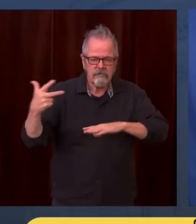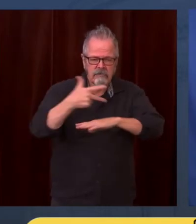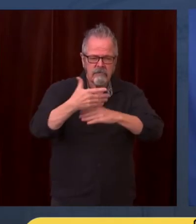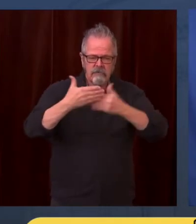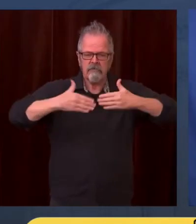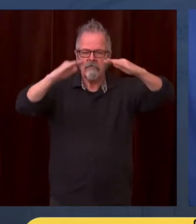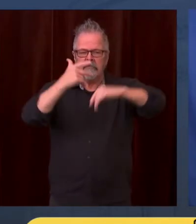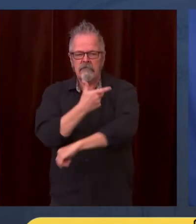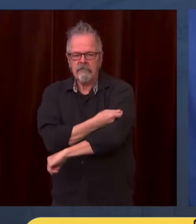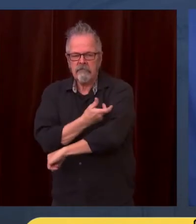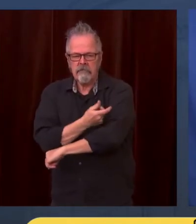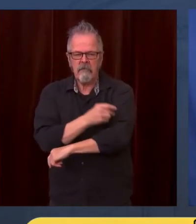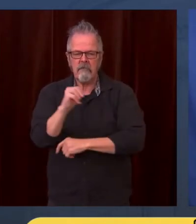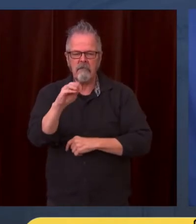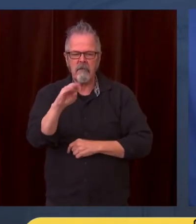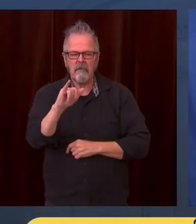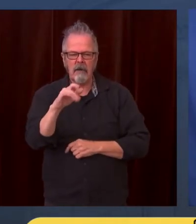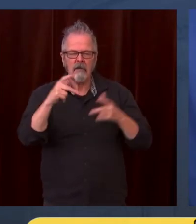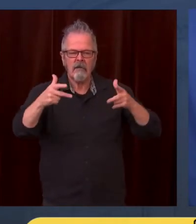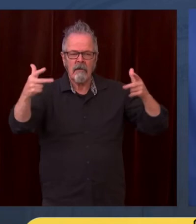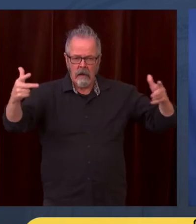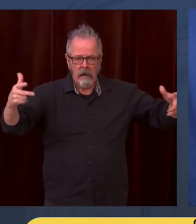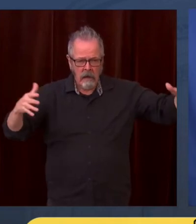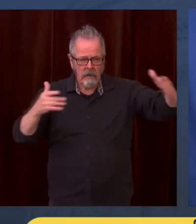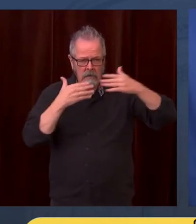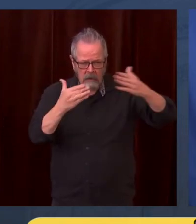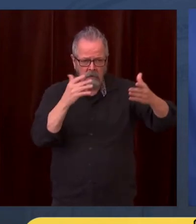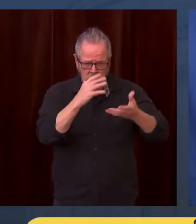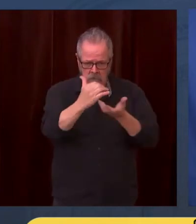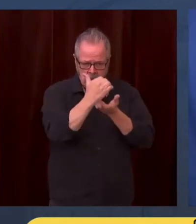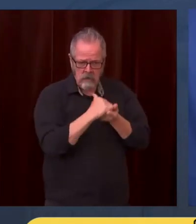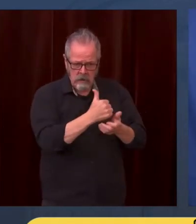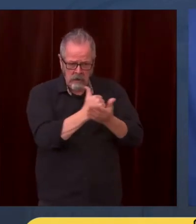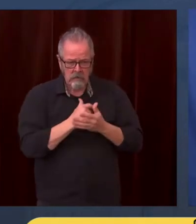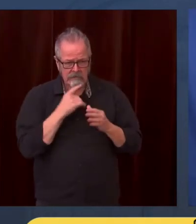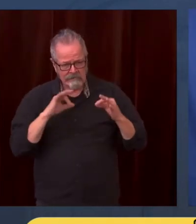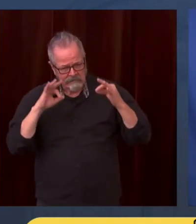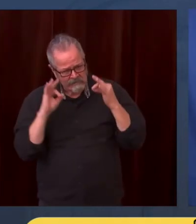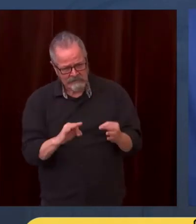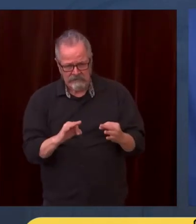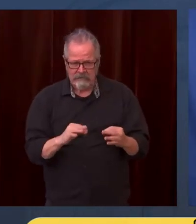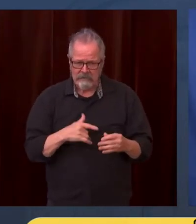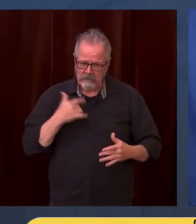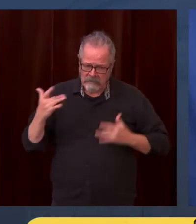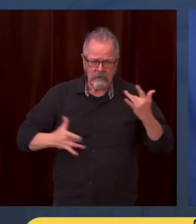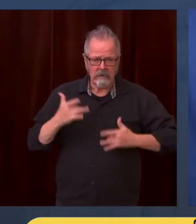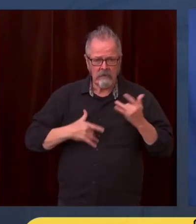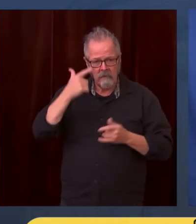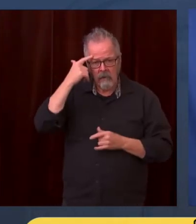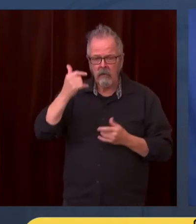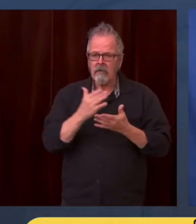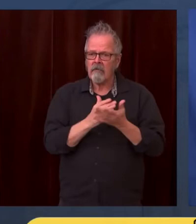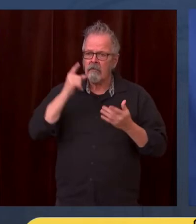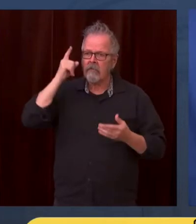not had as much access as we would have liked. This adds to what has been an extraordinary effort to get